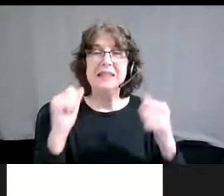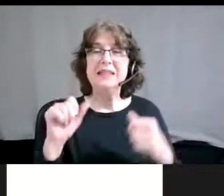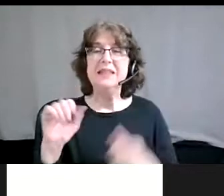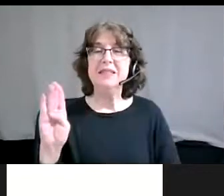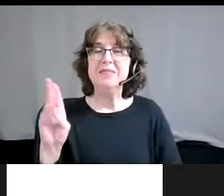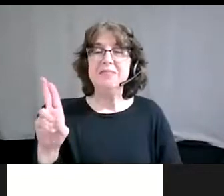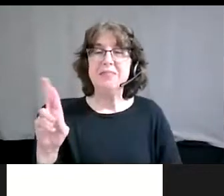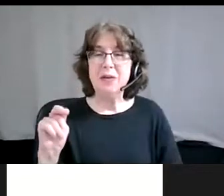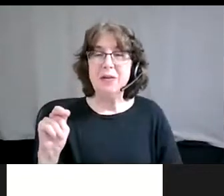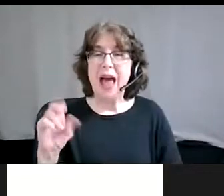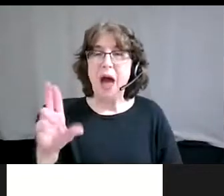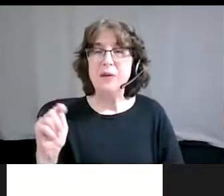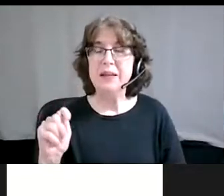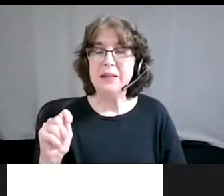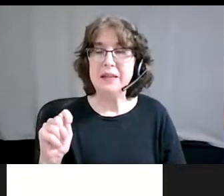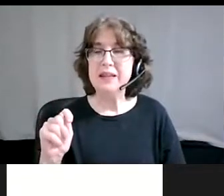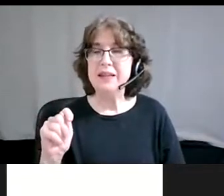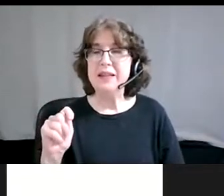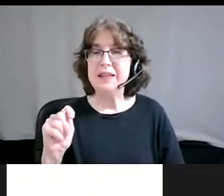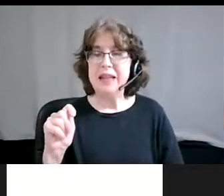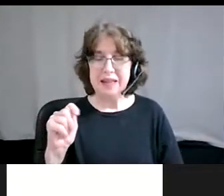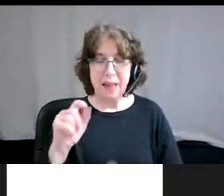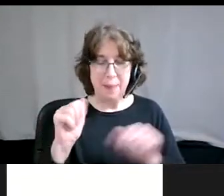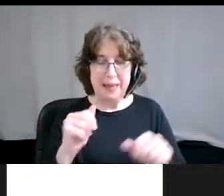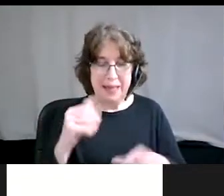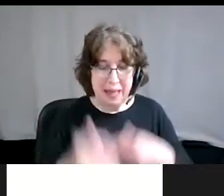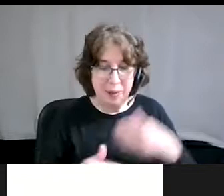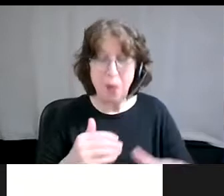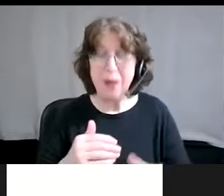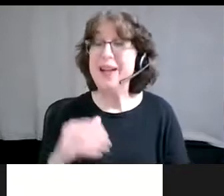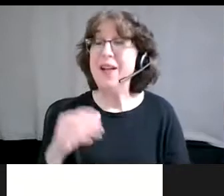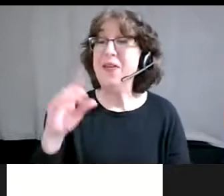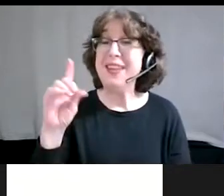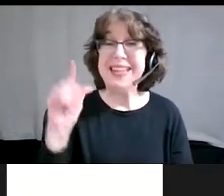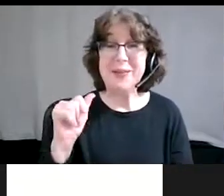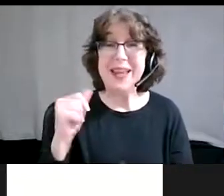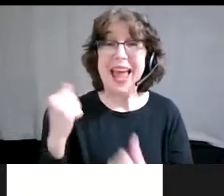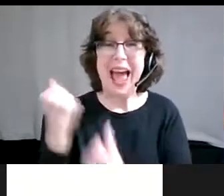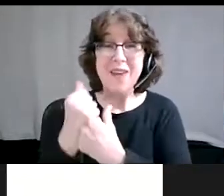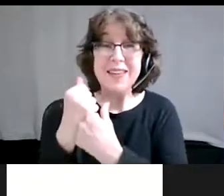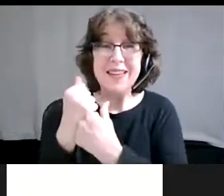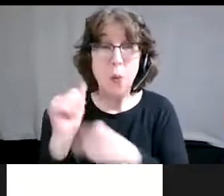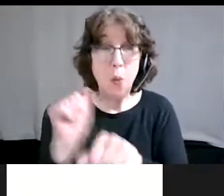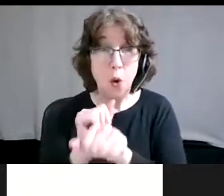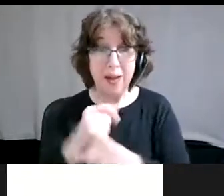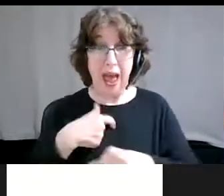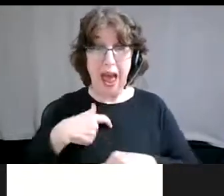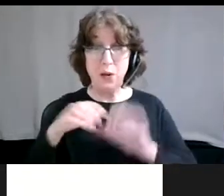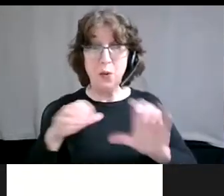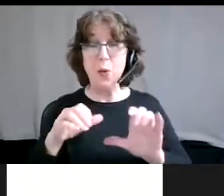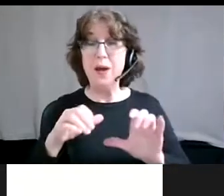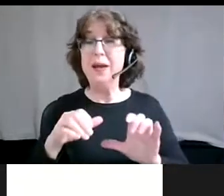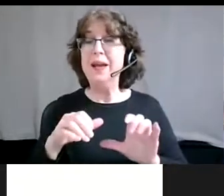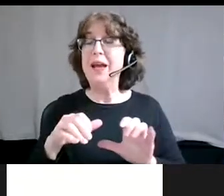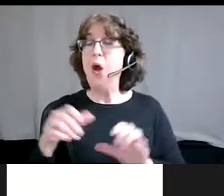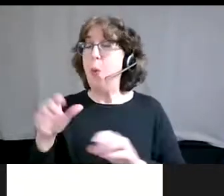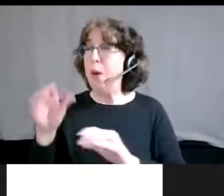engage in this work ongoing, like in the, in the disability advocacy work that I do, we often try to remind folks that it, you know, this is a marathon,